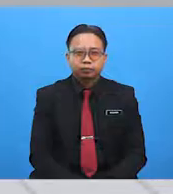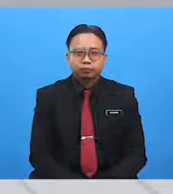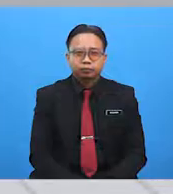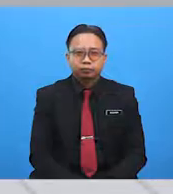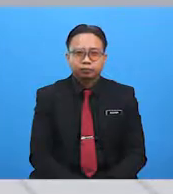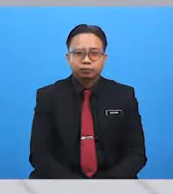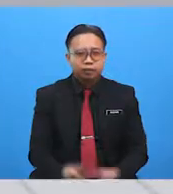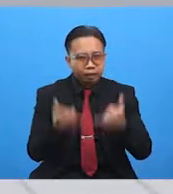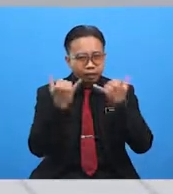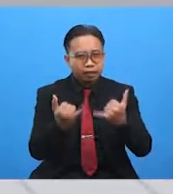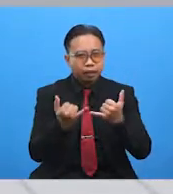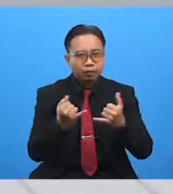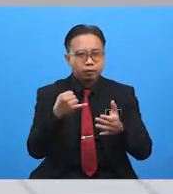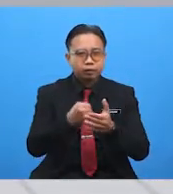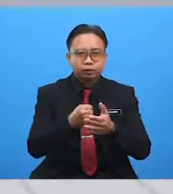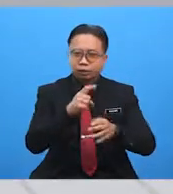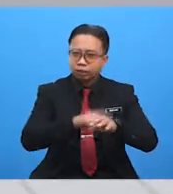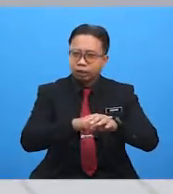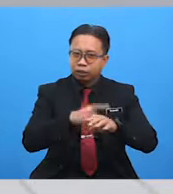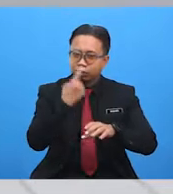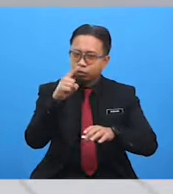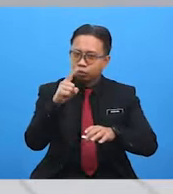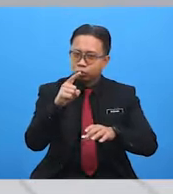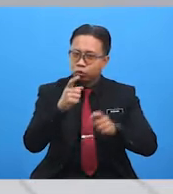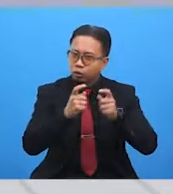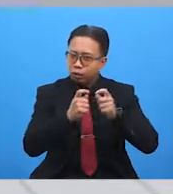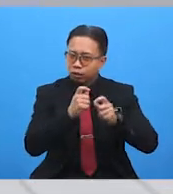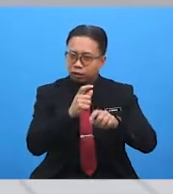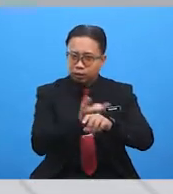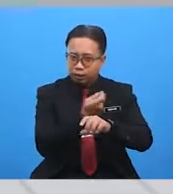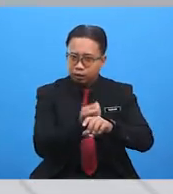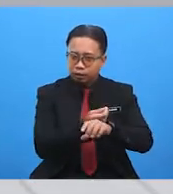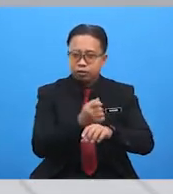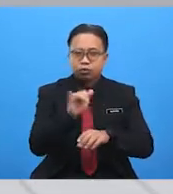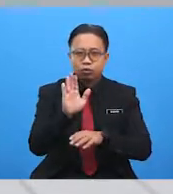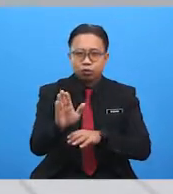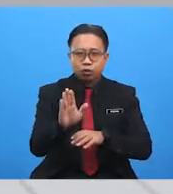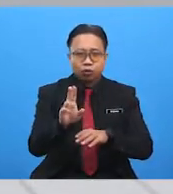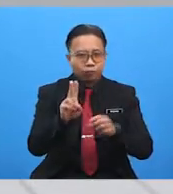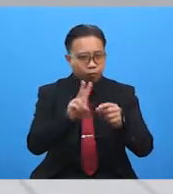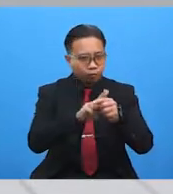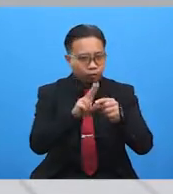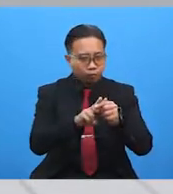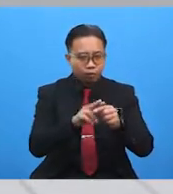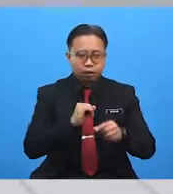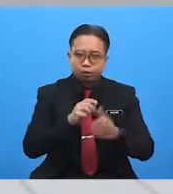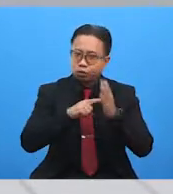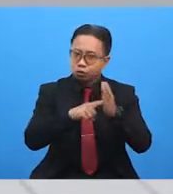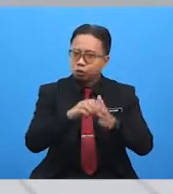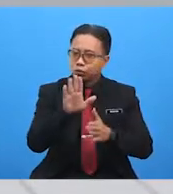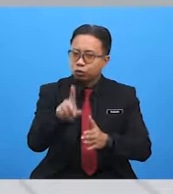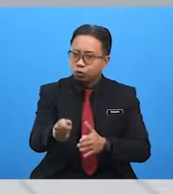Now, it's time to test your vocabulary. I am going to show you five pictures.